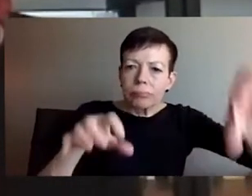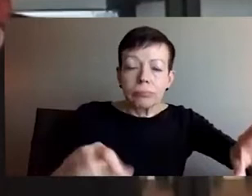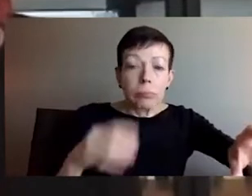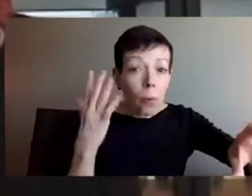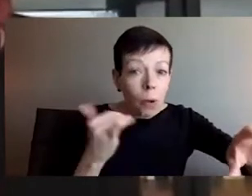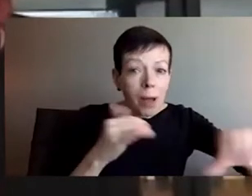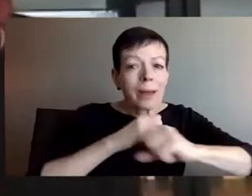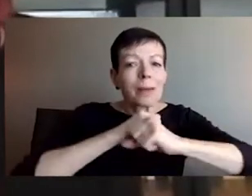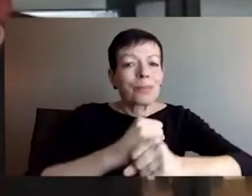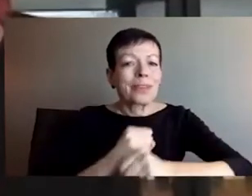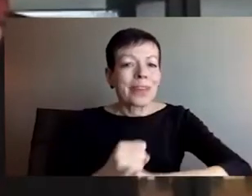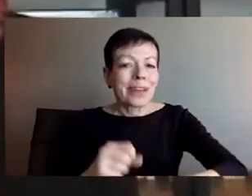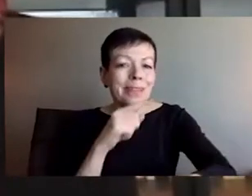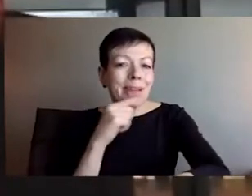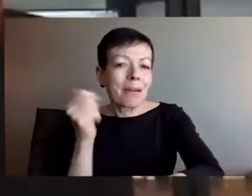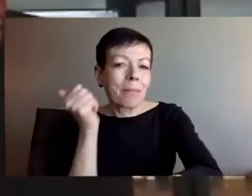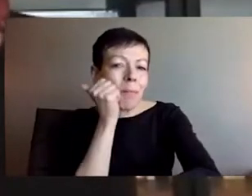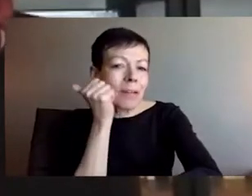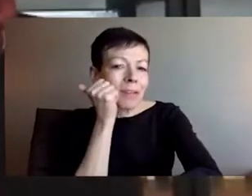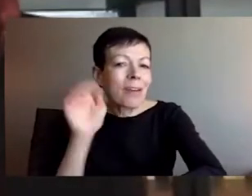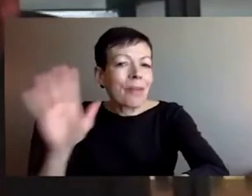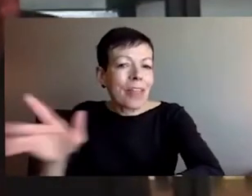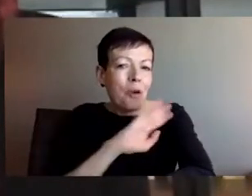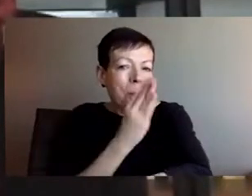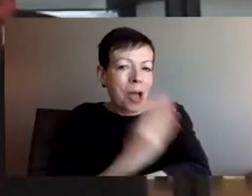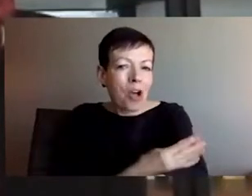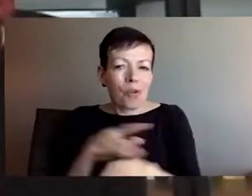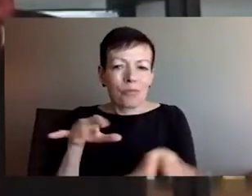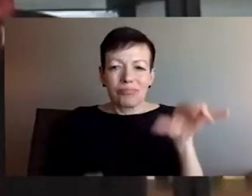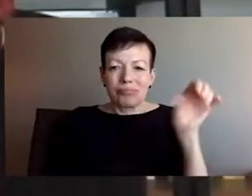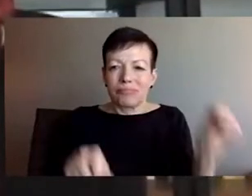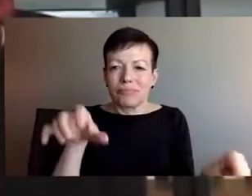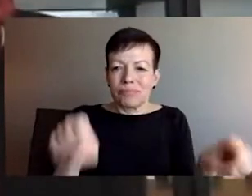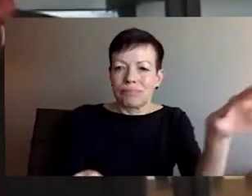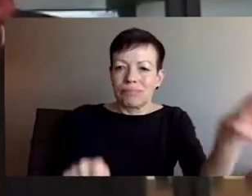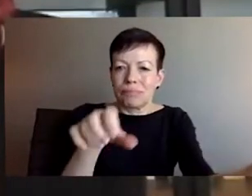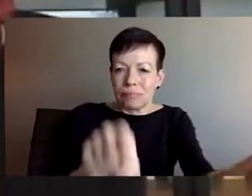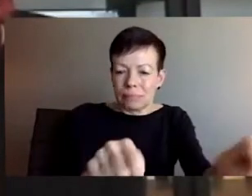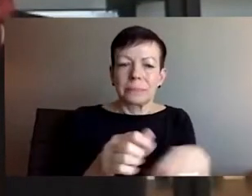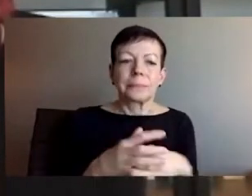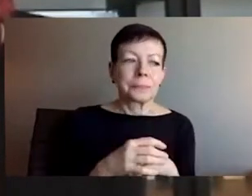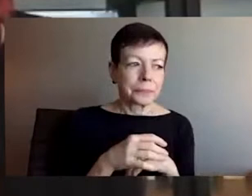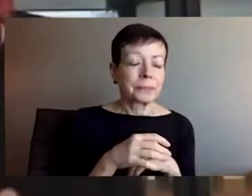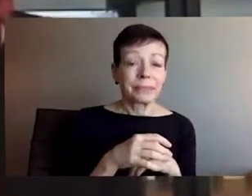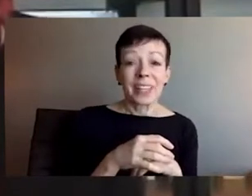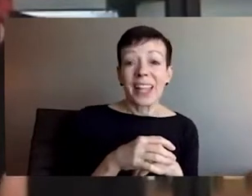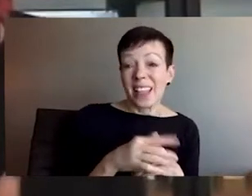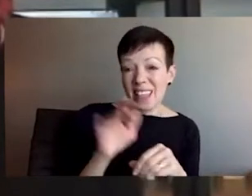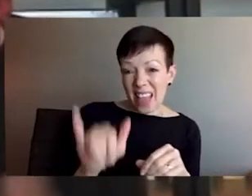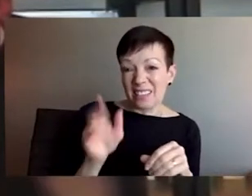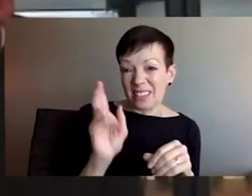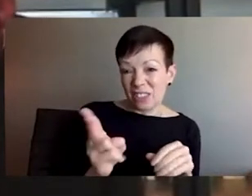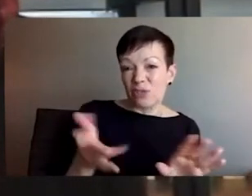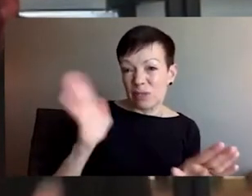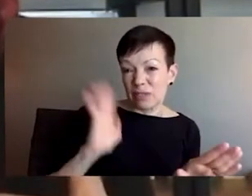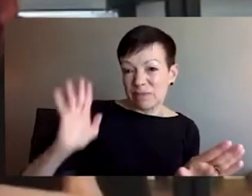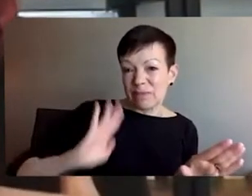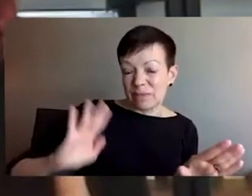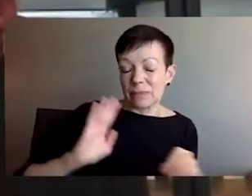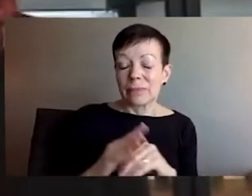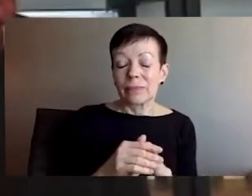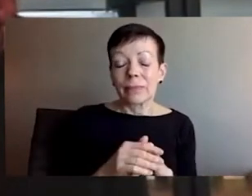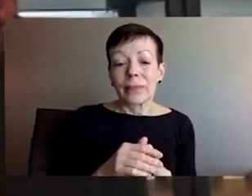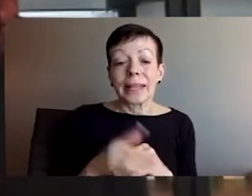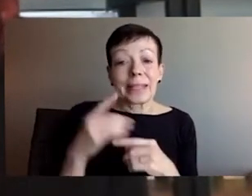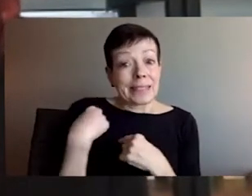um, in the post-war period, uh, and, and earlier, um, in order to, um, in order to build industry